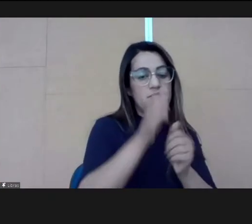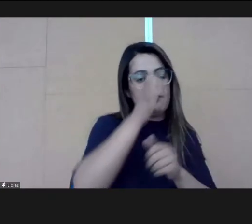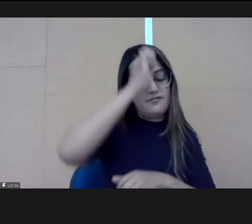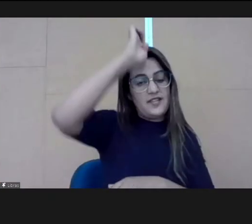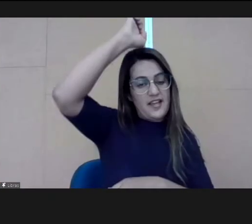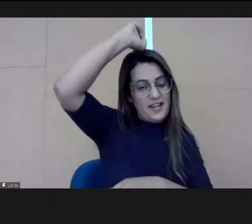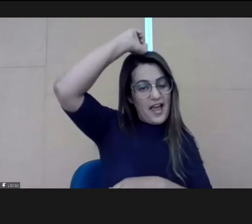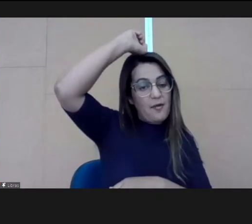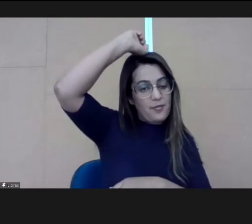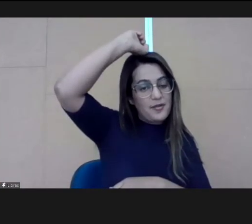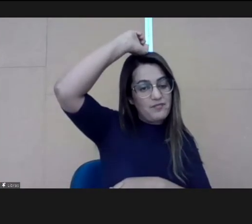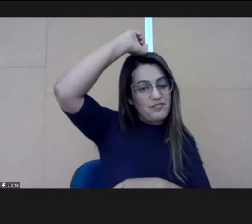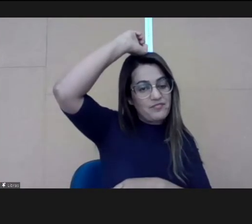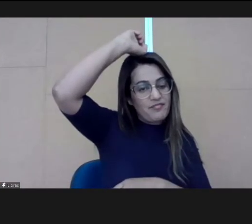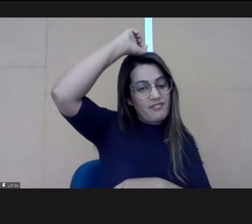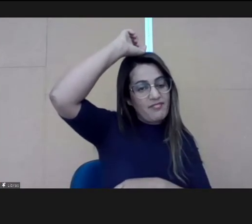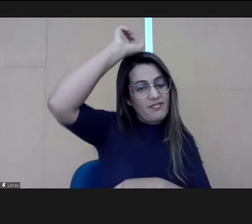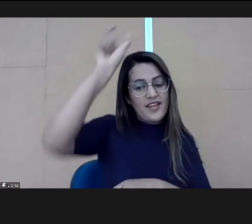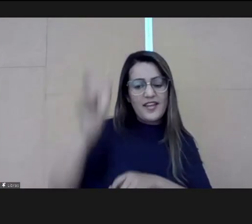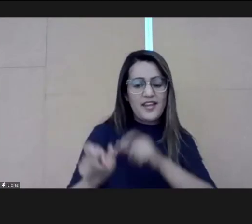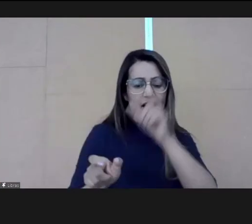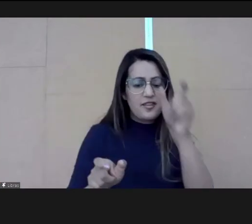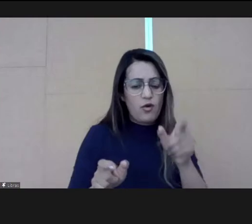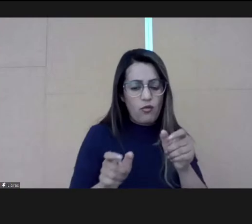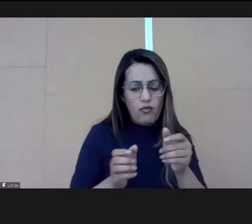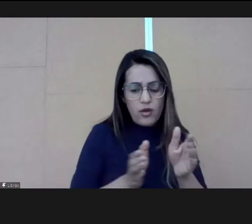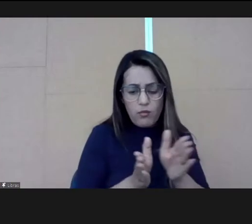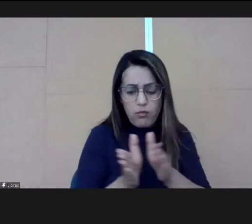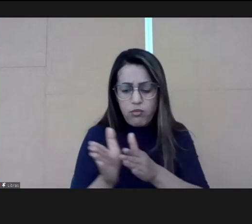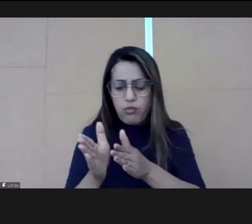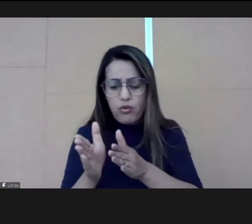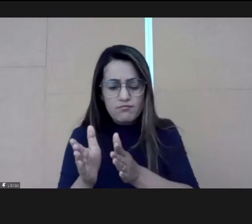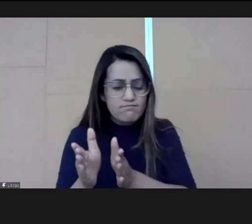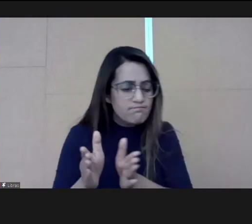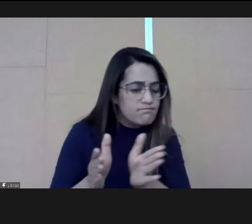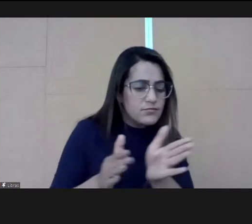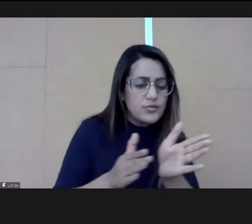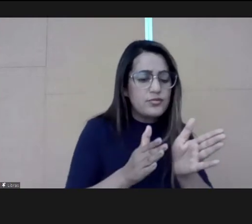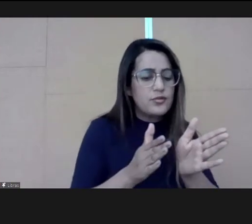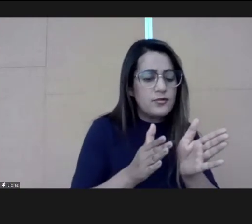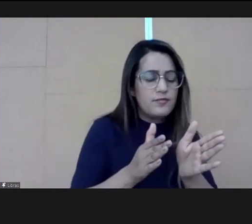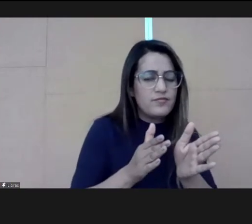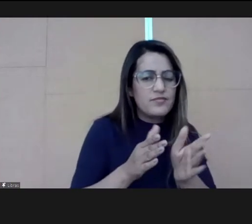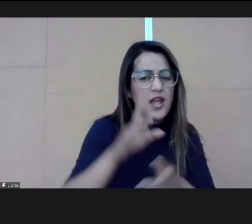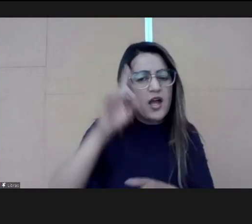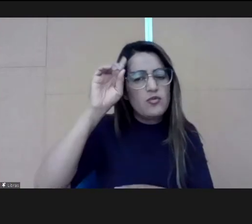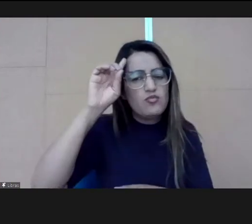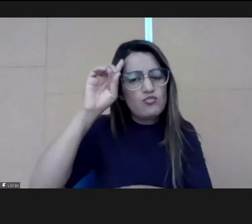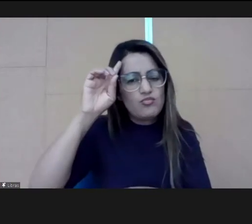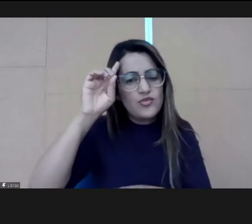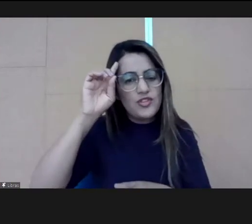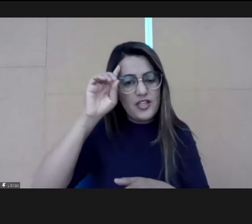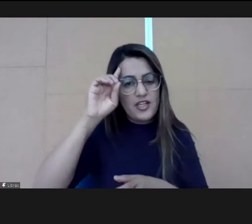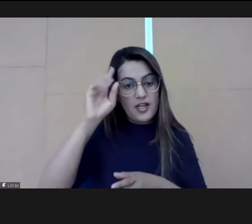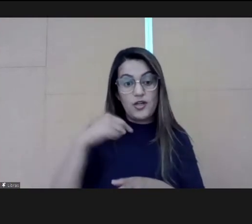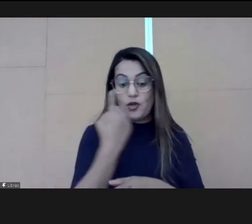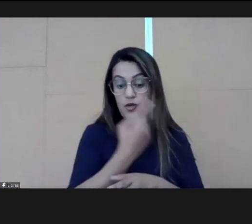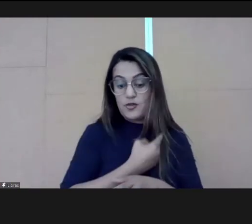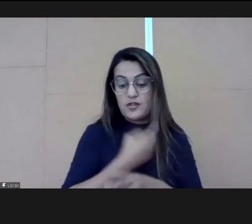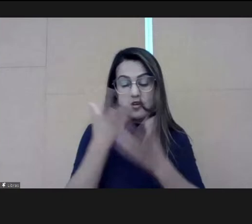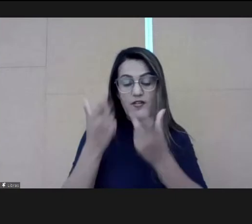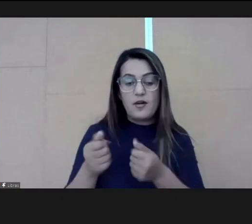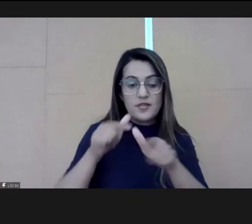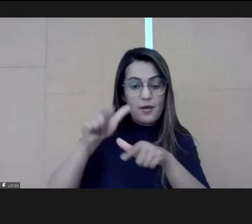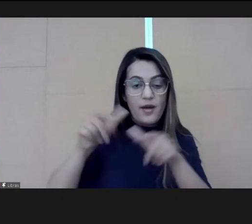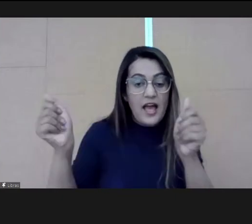And each one of us, we had our own path. And I think I still remember that I told you one day that